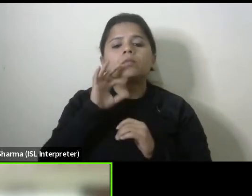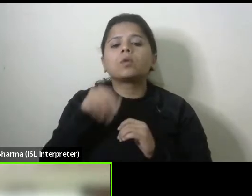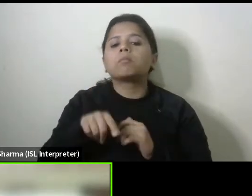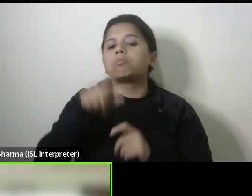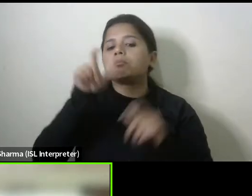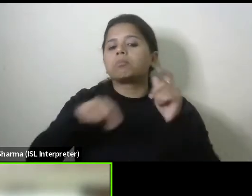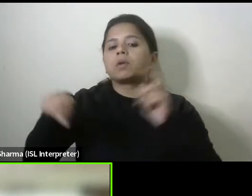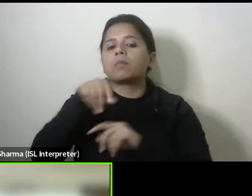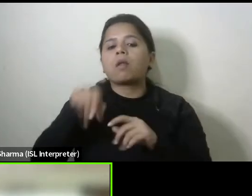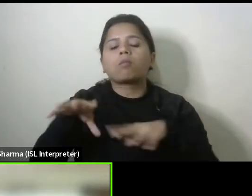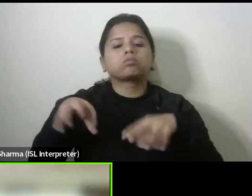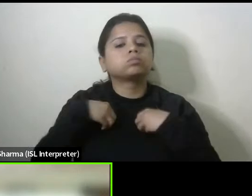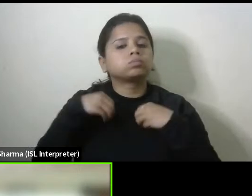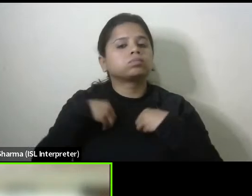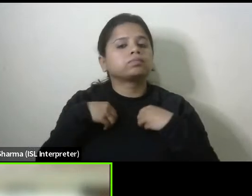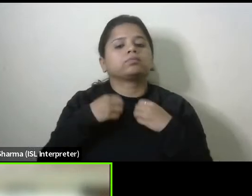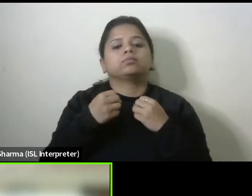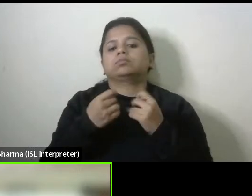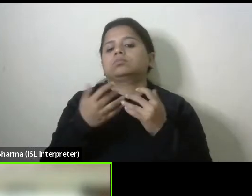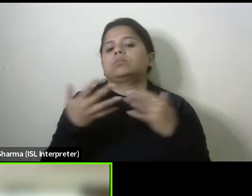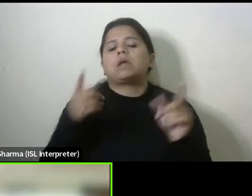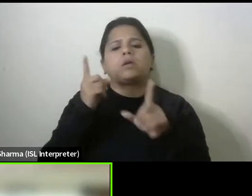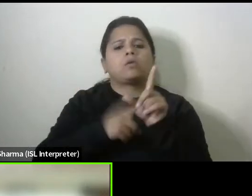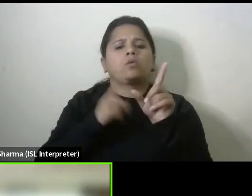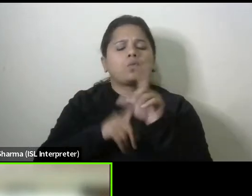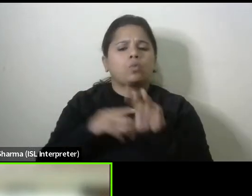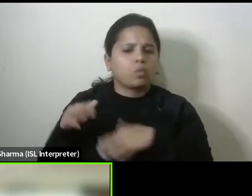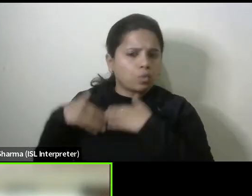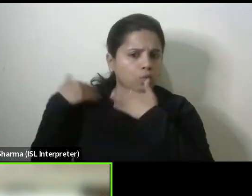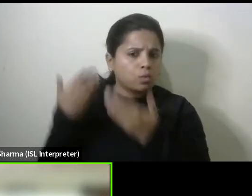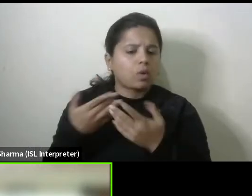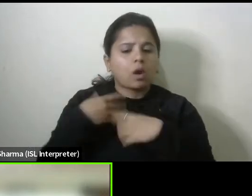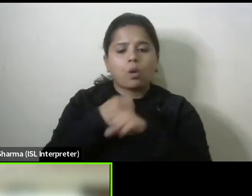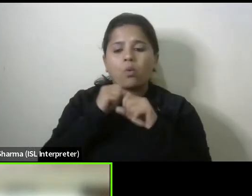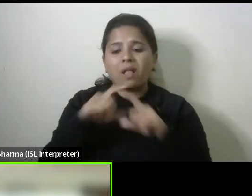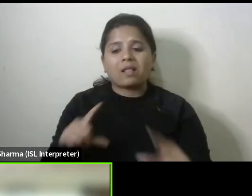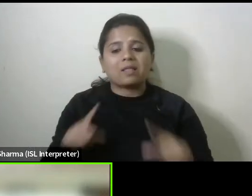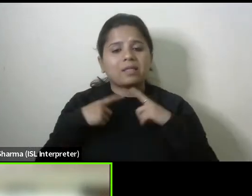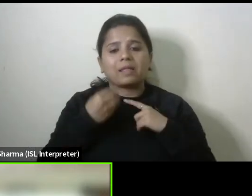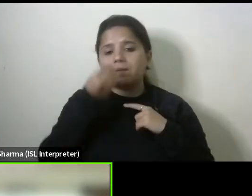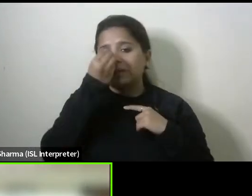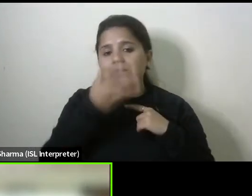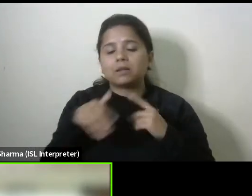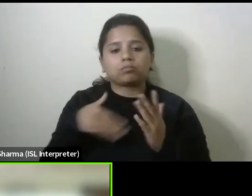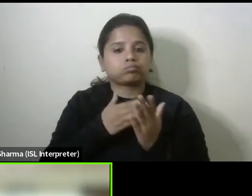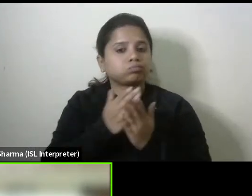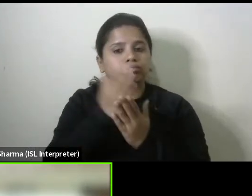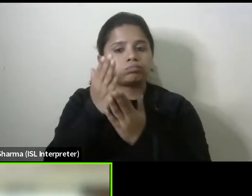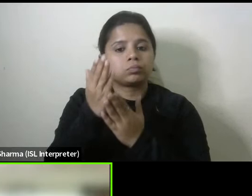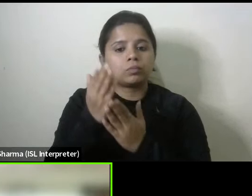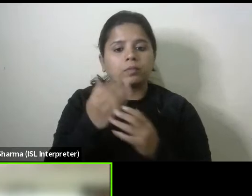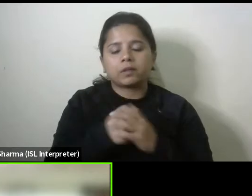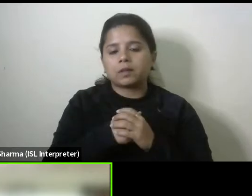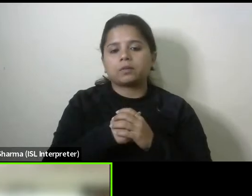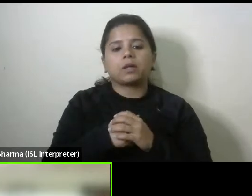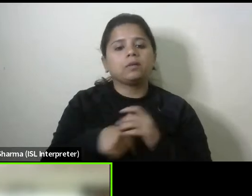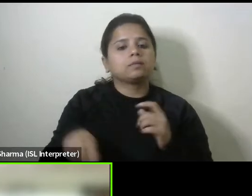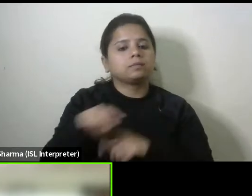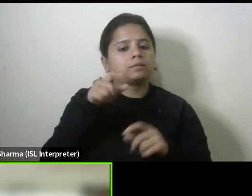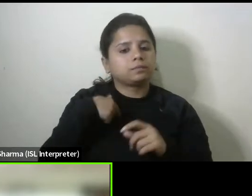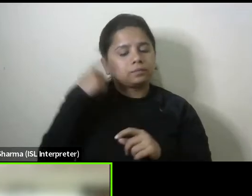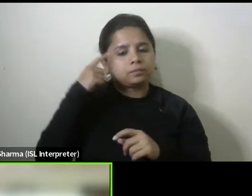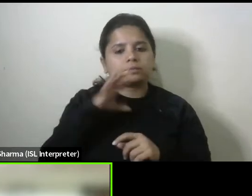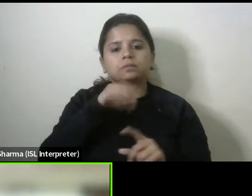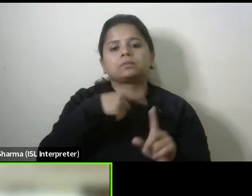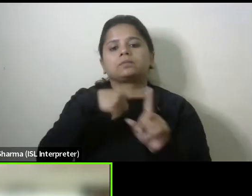have been adapting for so many years and they have been making their lives easier navigating and can we really look at those local solutions plus